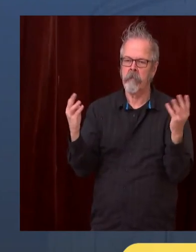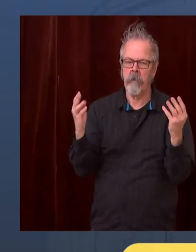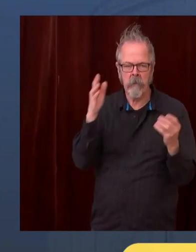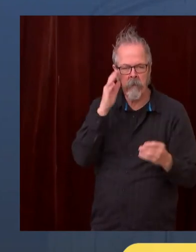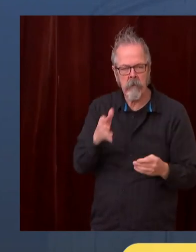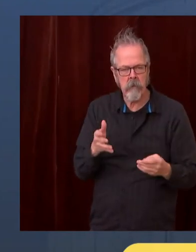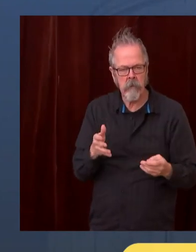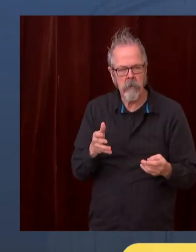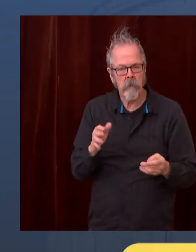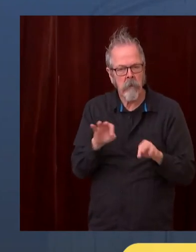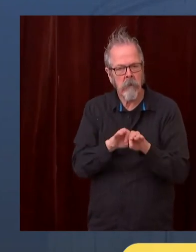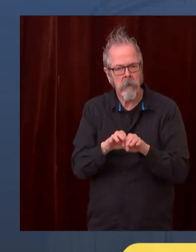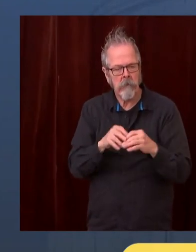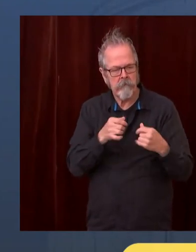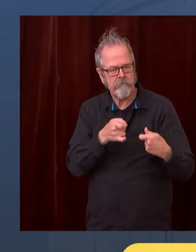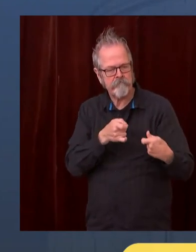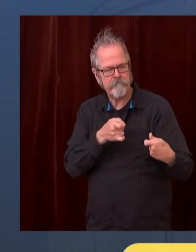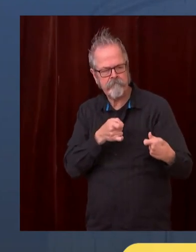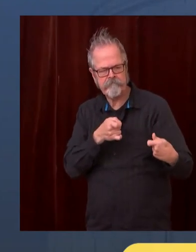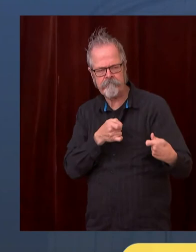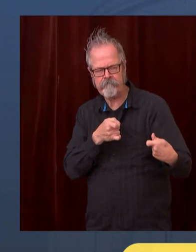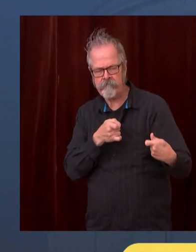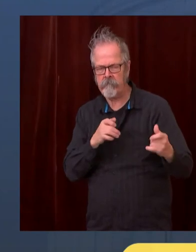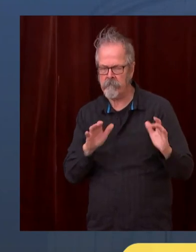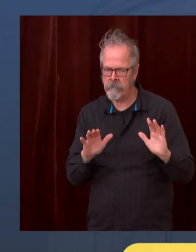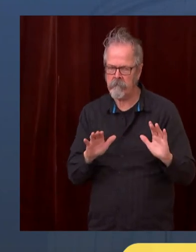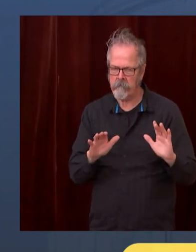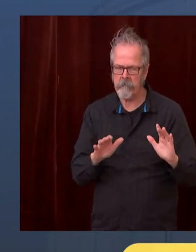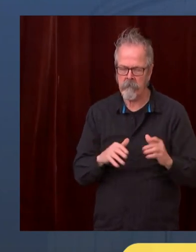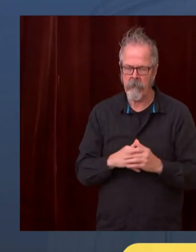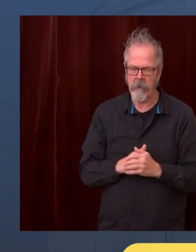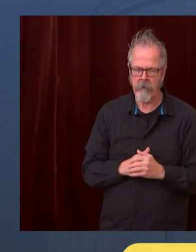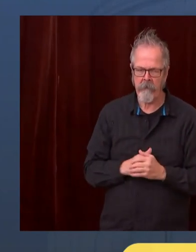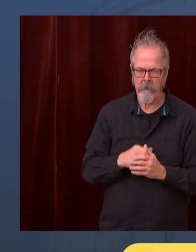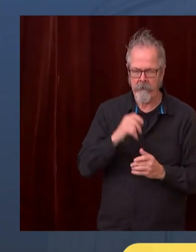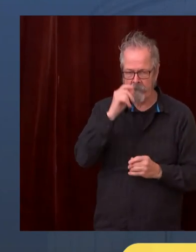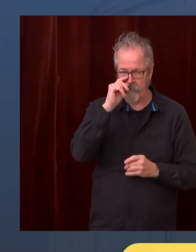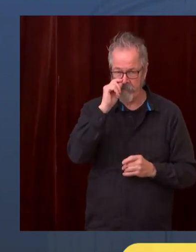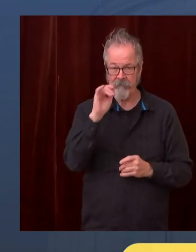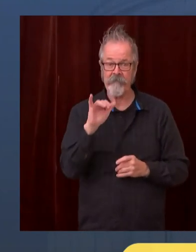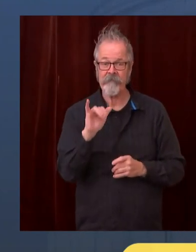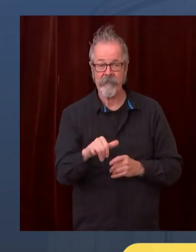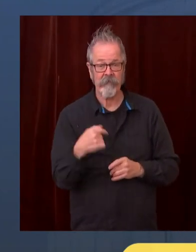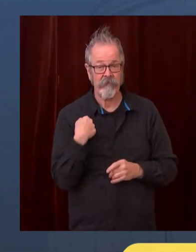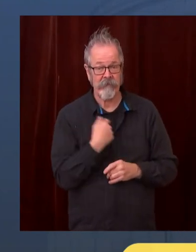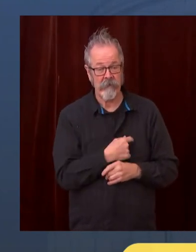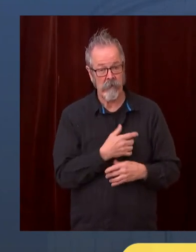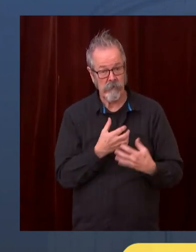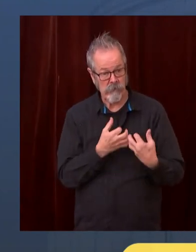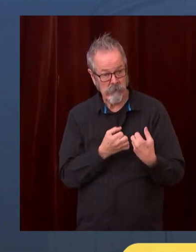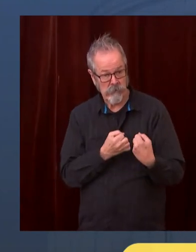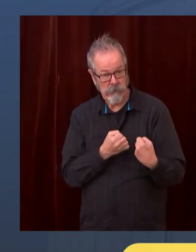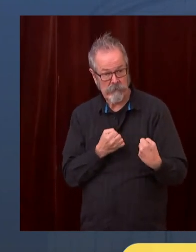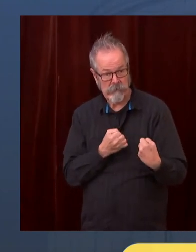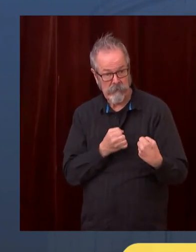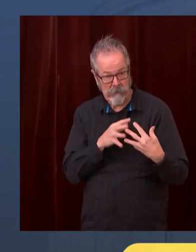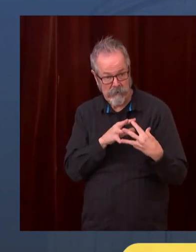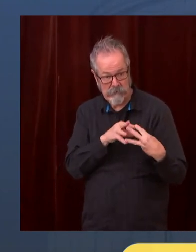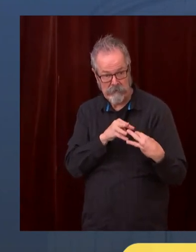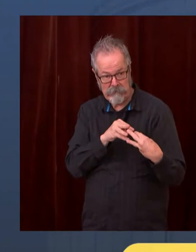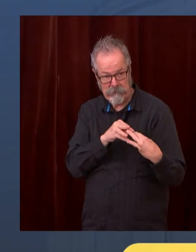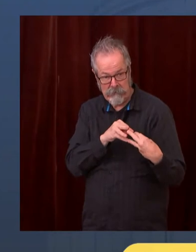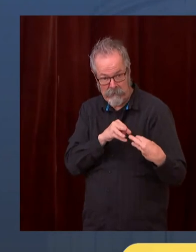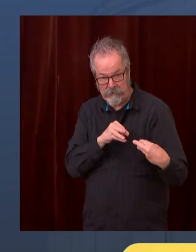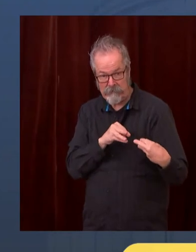conclusion that we do need to require masks. We went through some very challenging times until that happened. The fact that